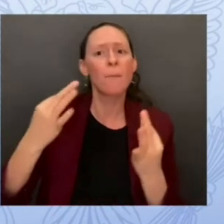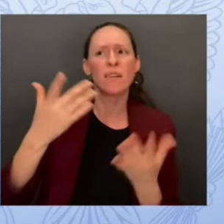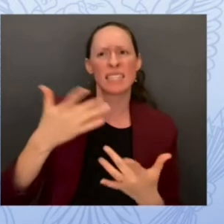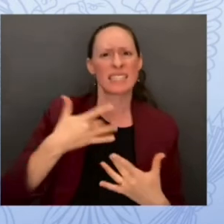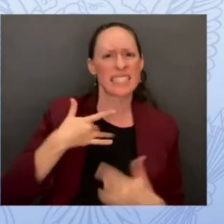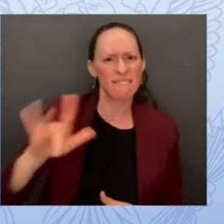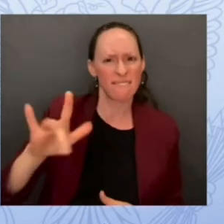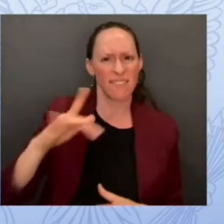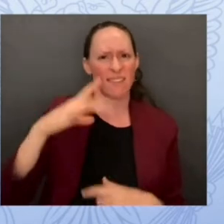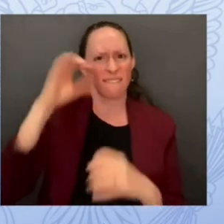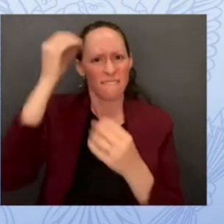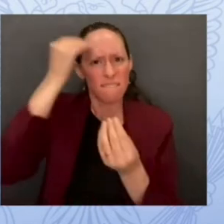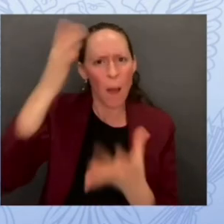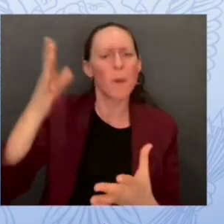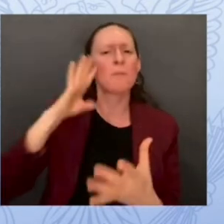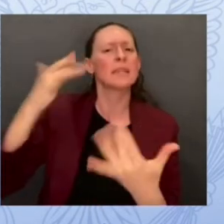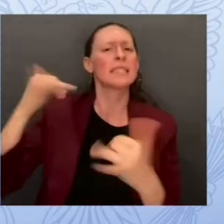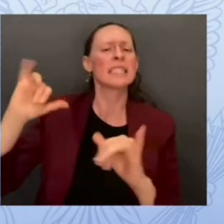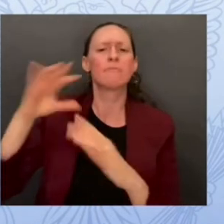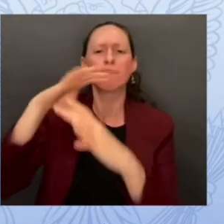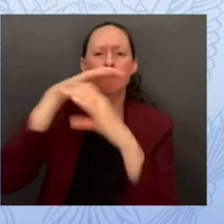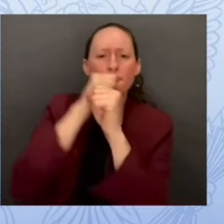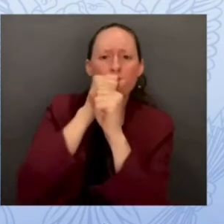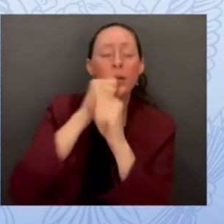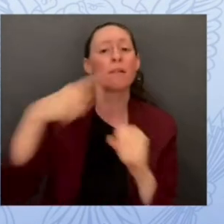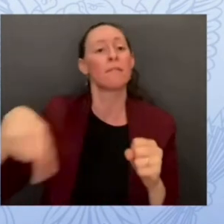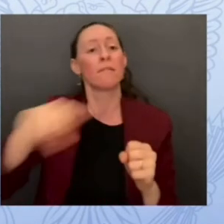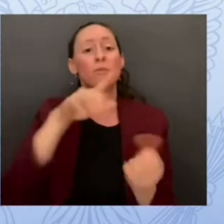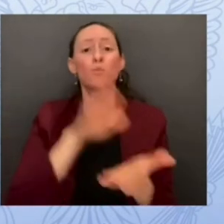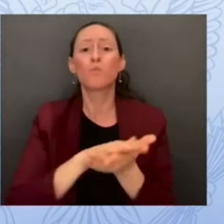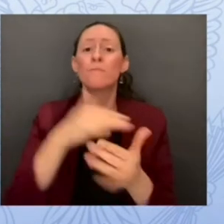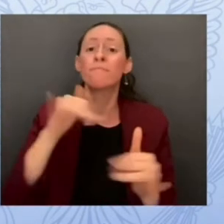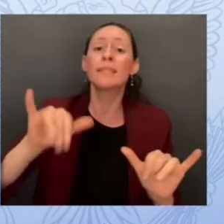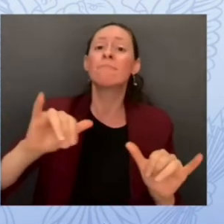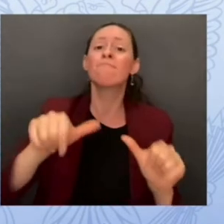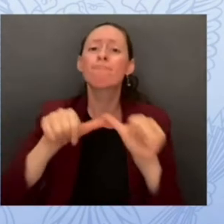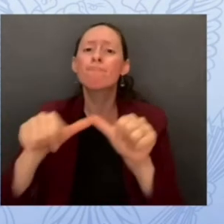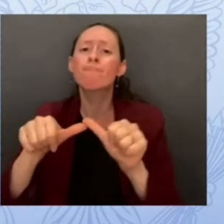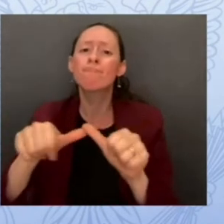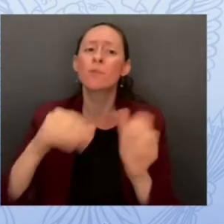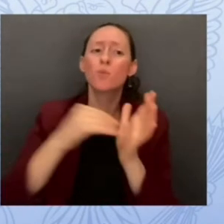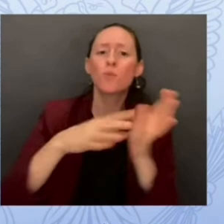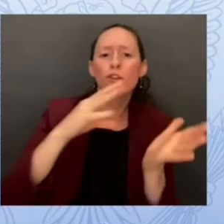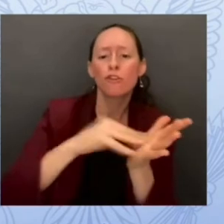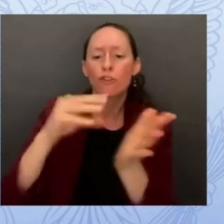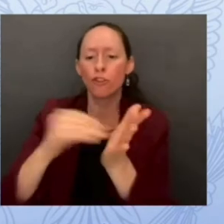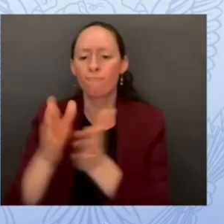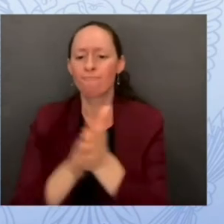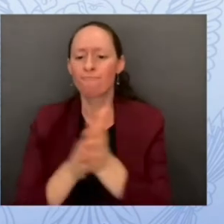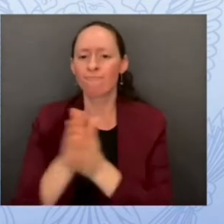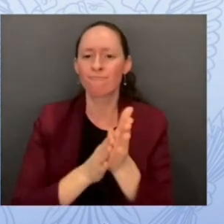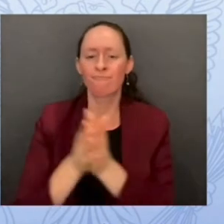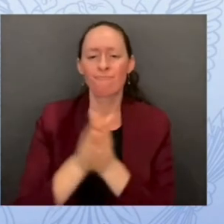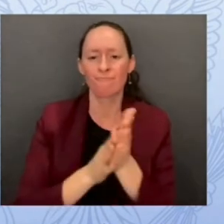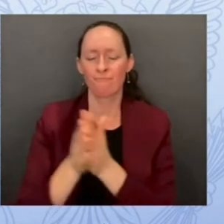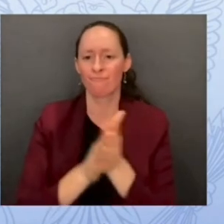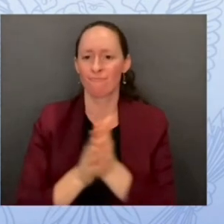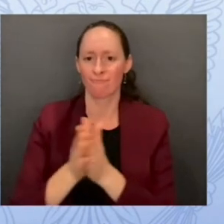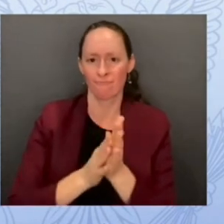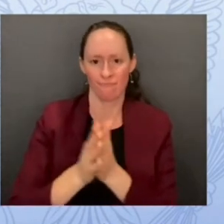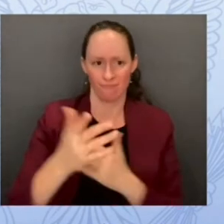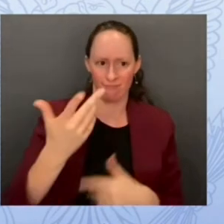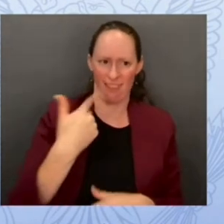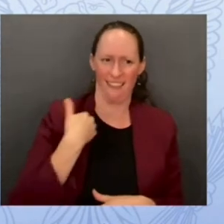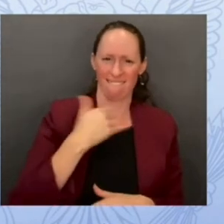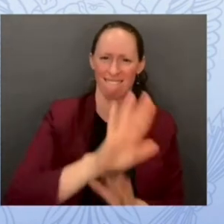keep reaching for the endless possibilities that exist inside of them each one of them so thank you